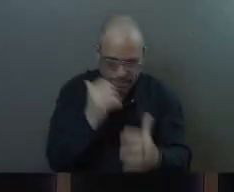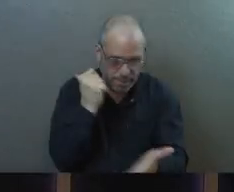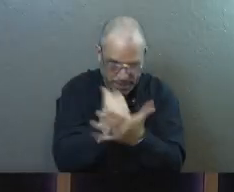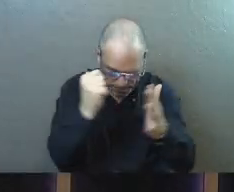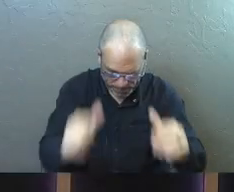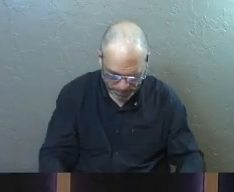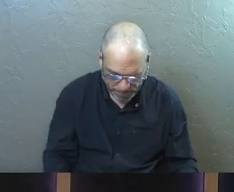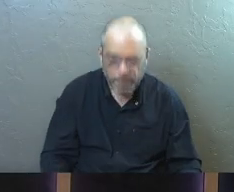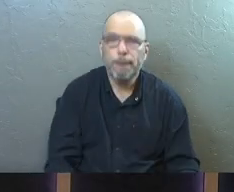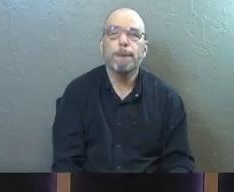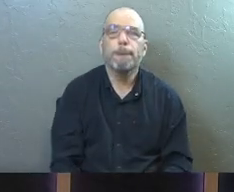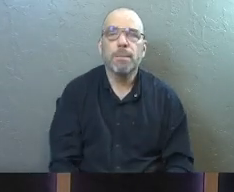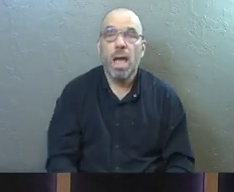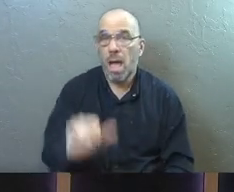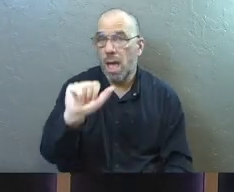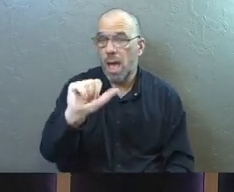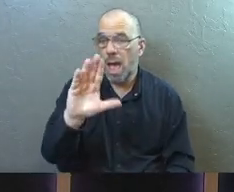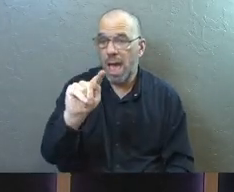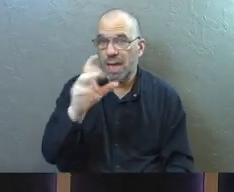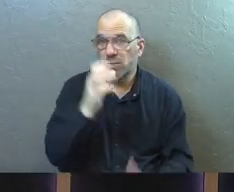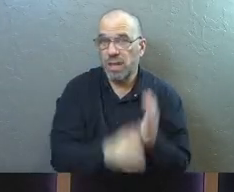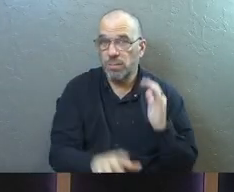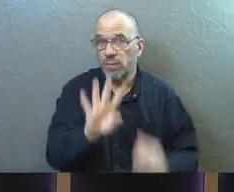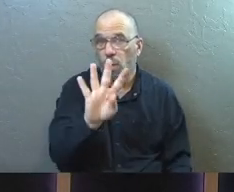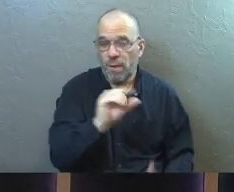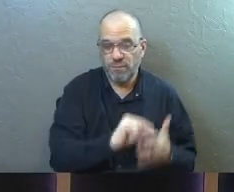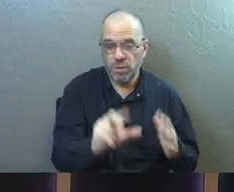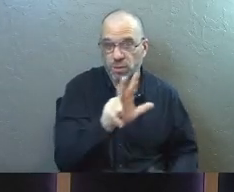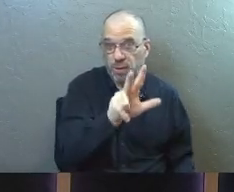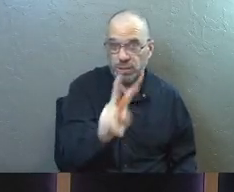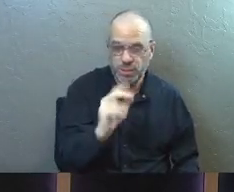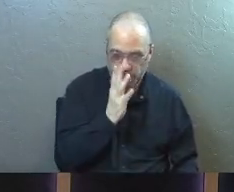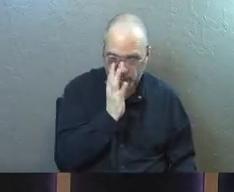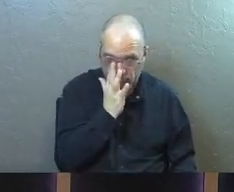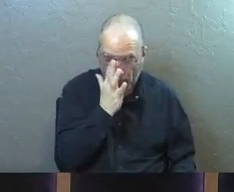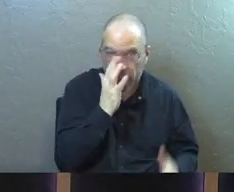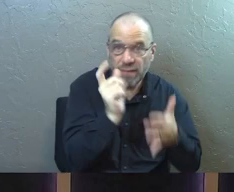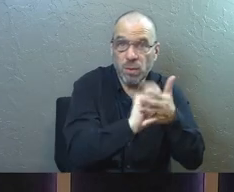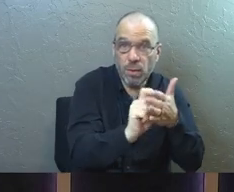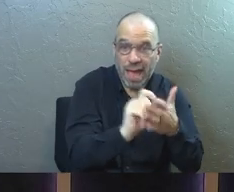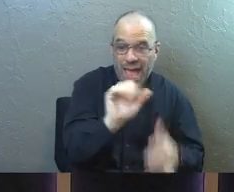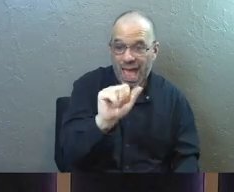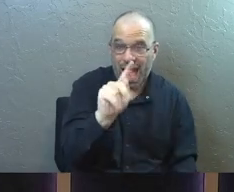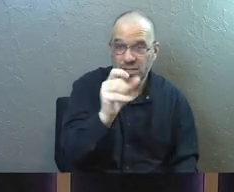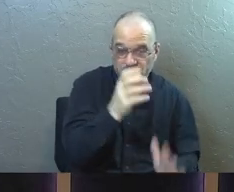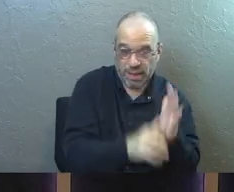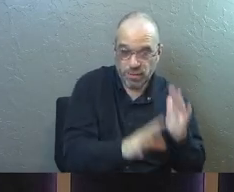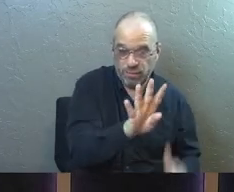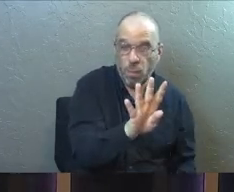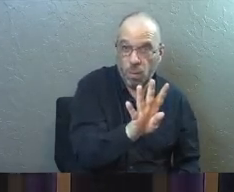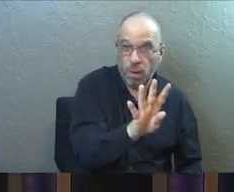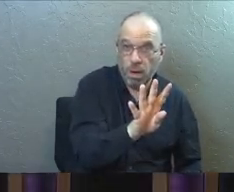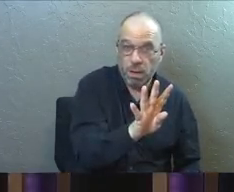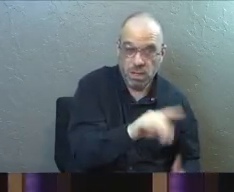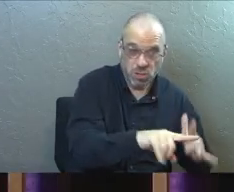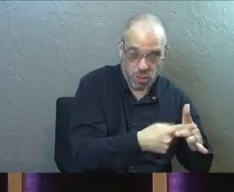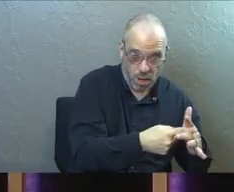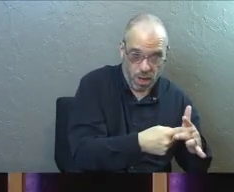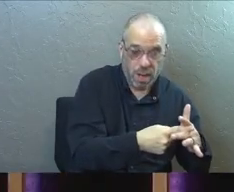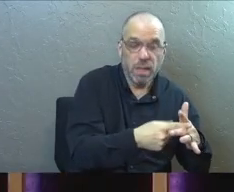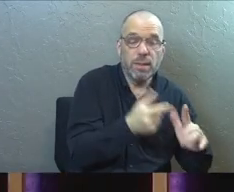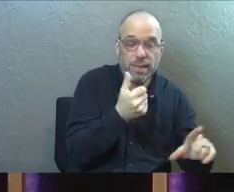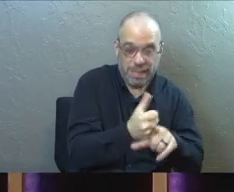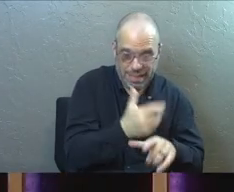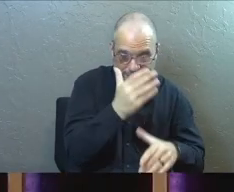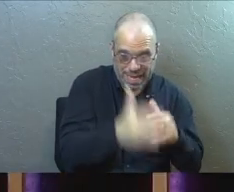Amen. Acts chapter 4 verse 32. If you're a note taker, Acts chapter 4 is where we're going to start. We're going to be at the end of the